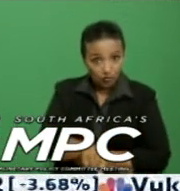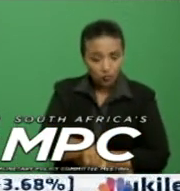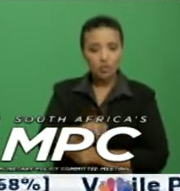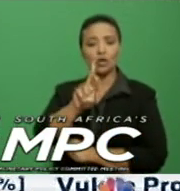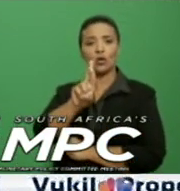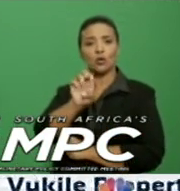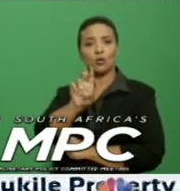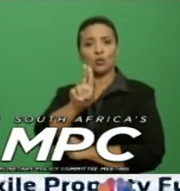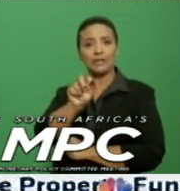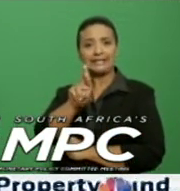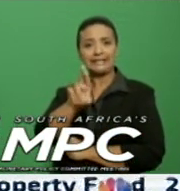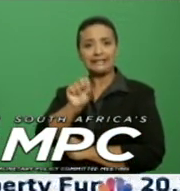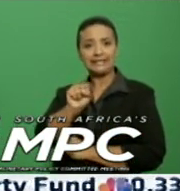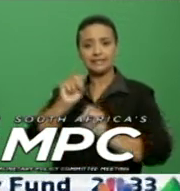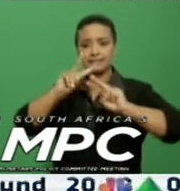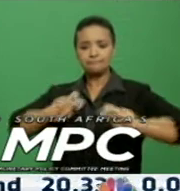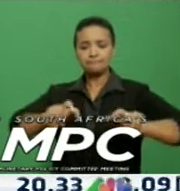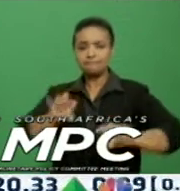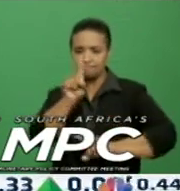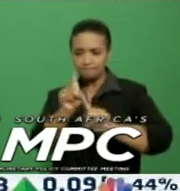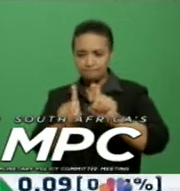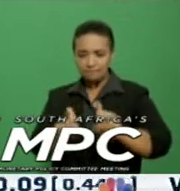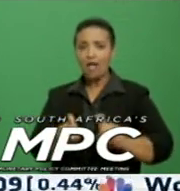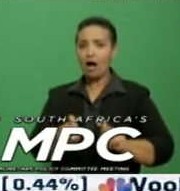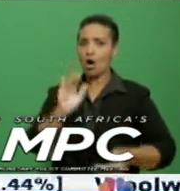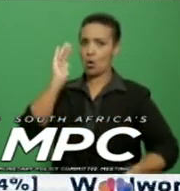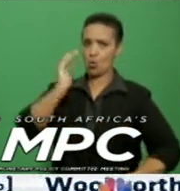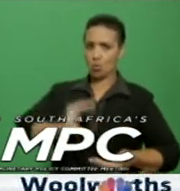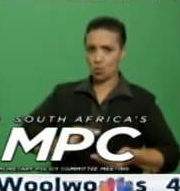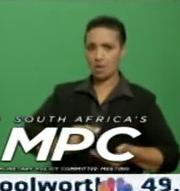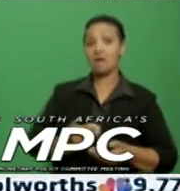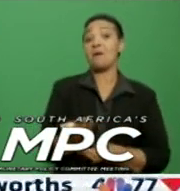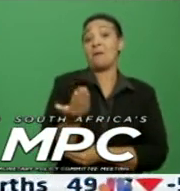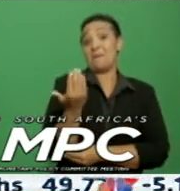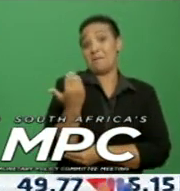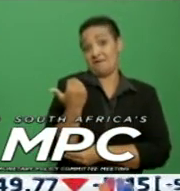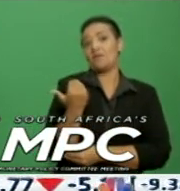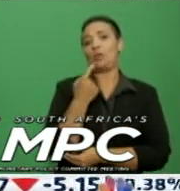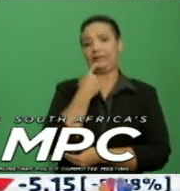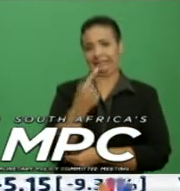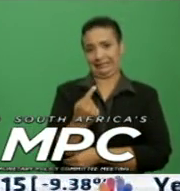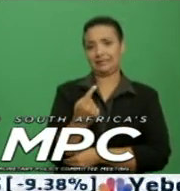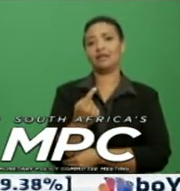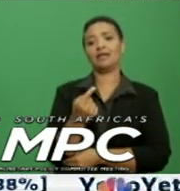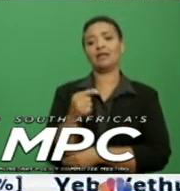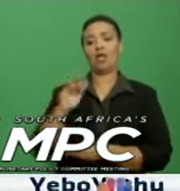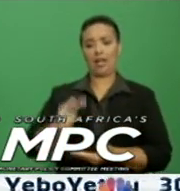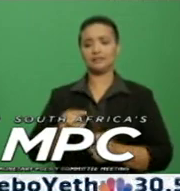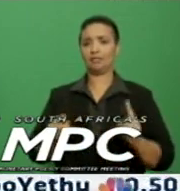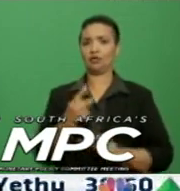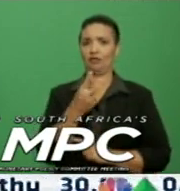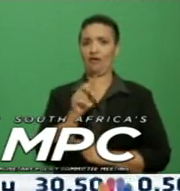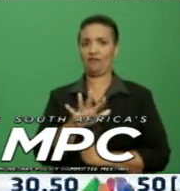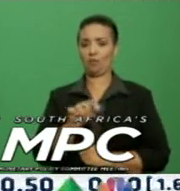Econometer Survey are also lower at 5.2% in 2019 and remained unchanged